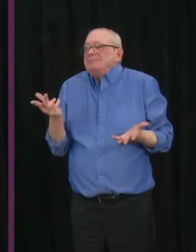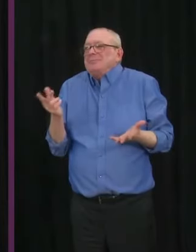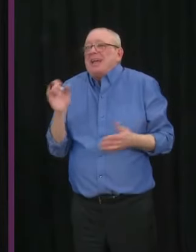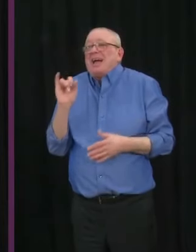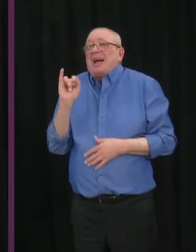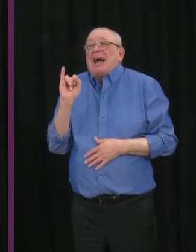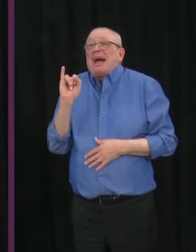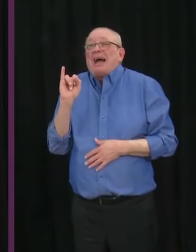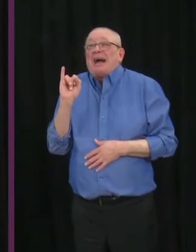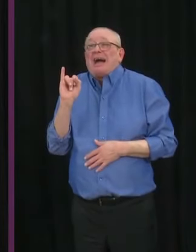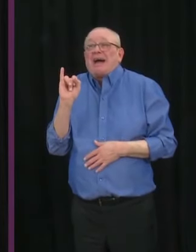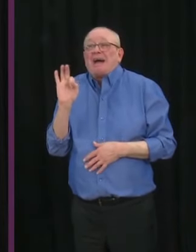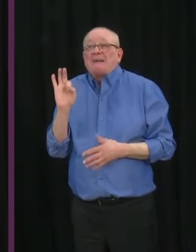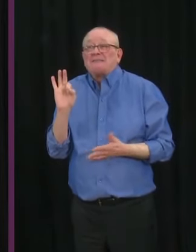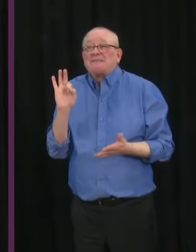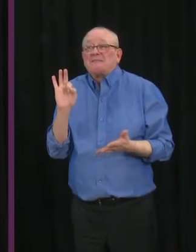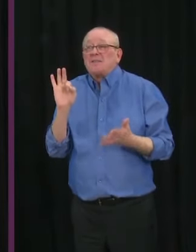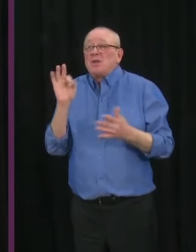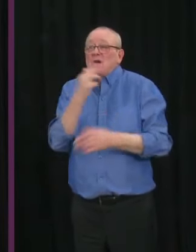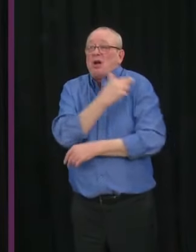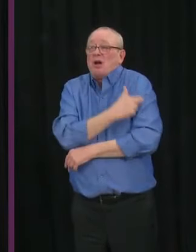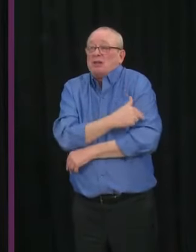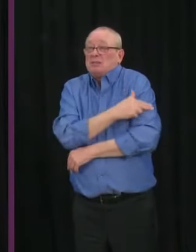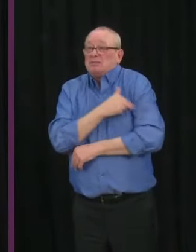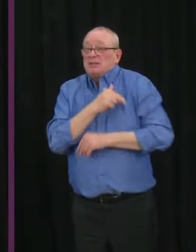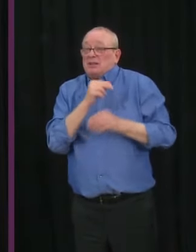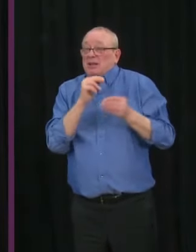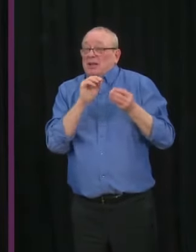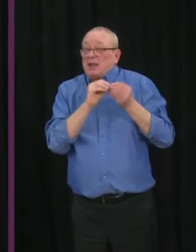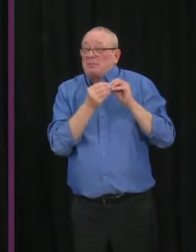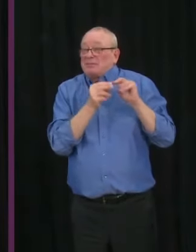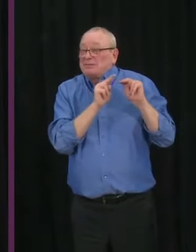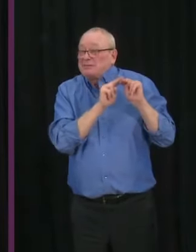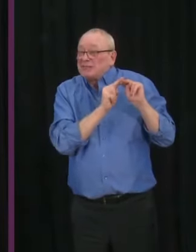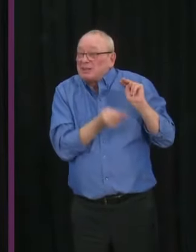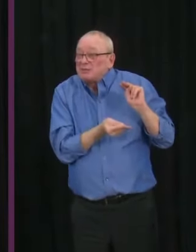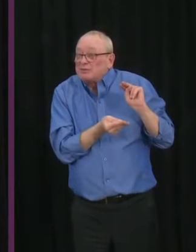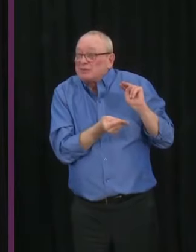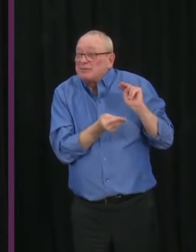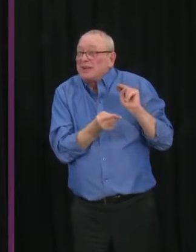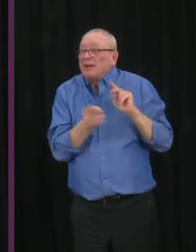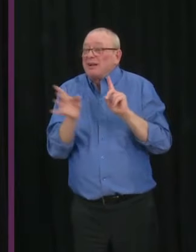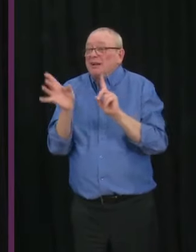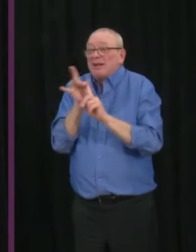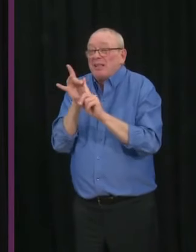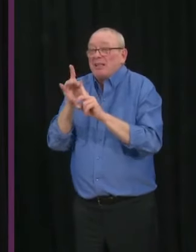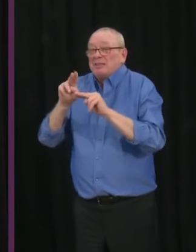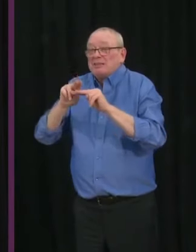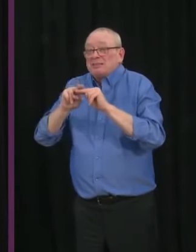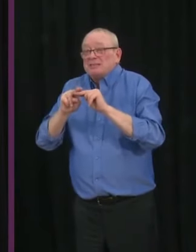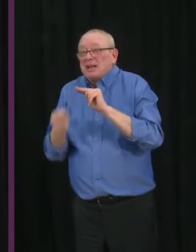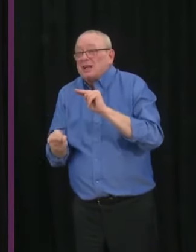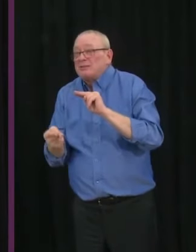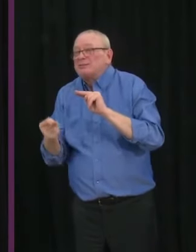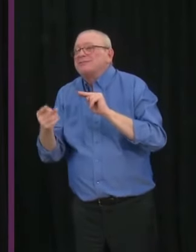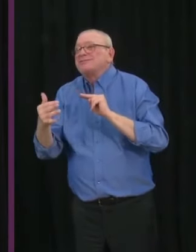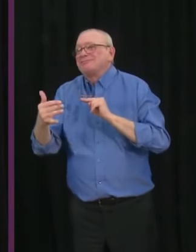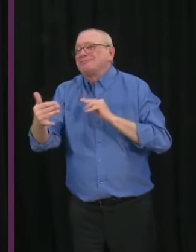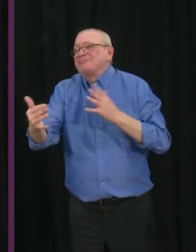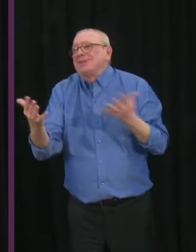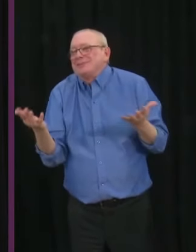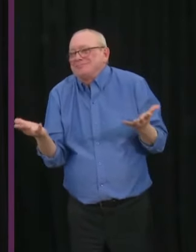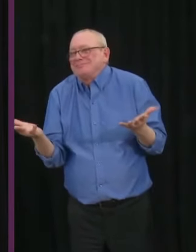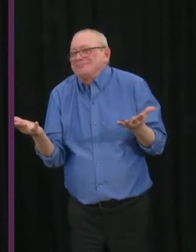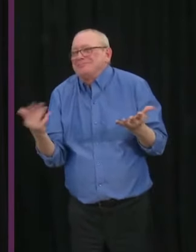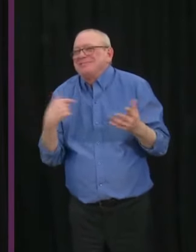in our hospitalization, ICU admissions, cases, and positivity. So, again, this really is up to all of us to